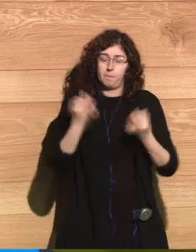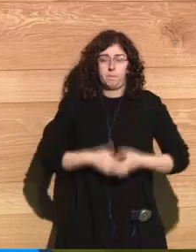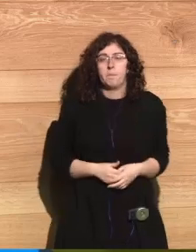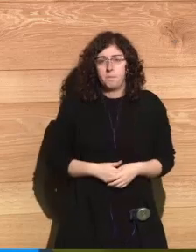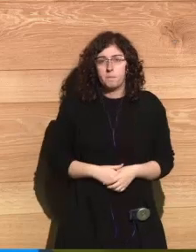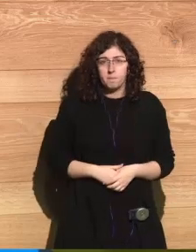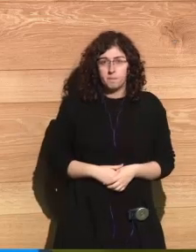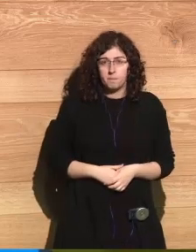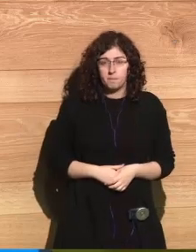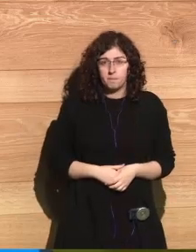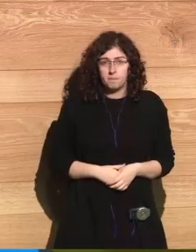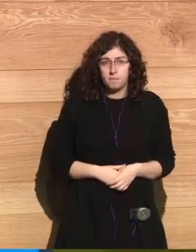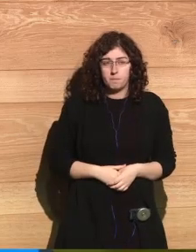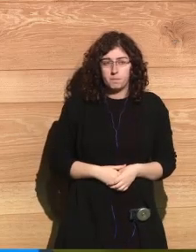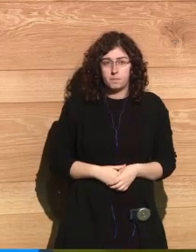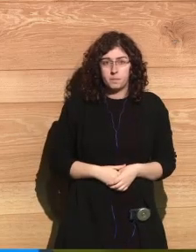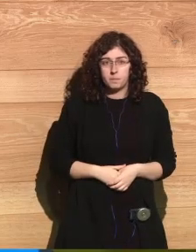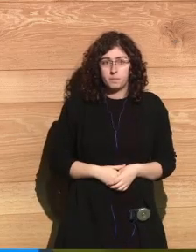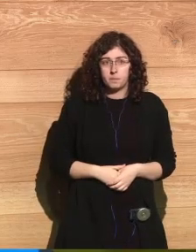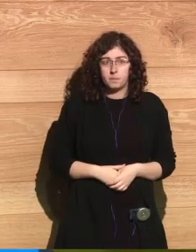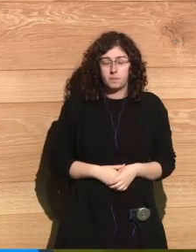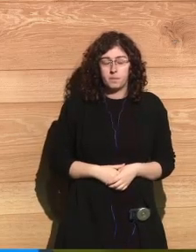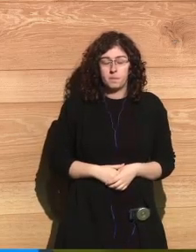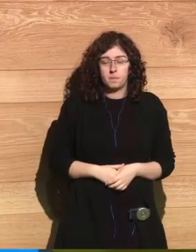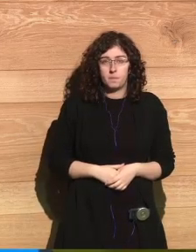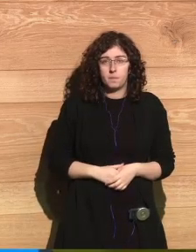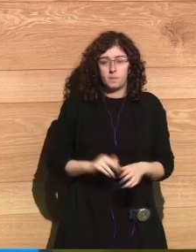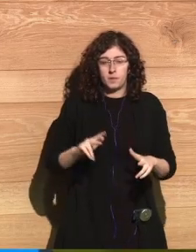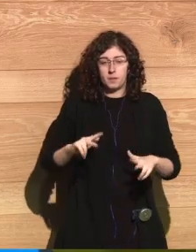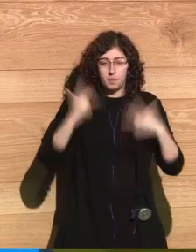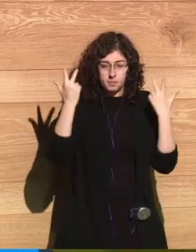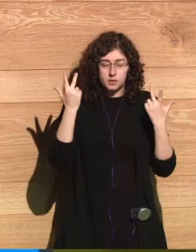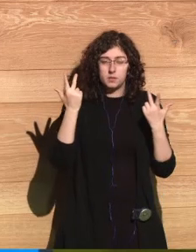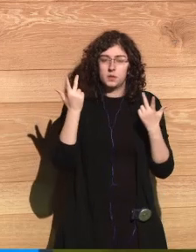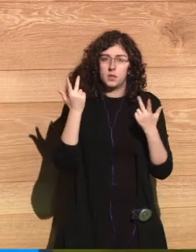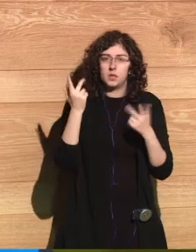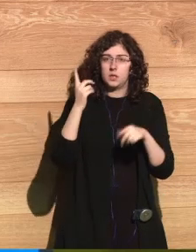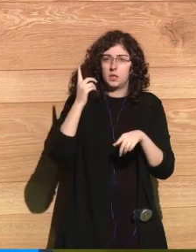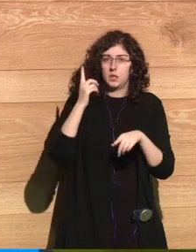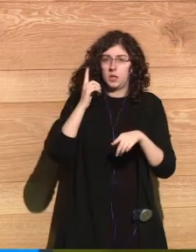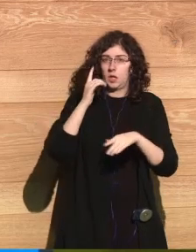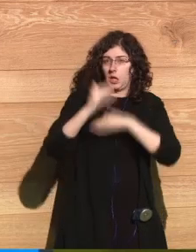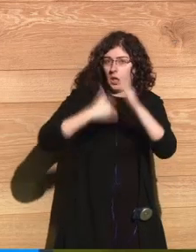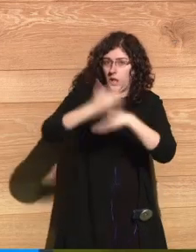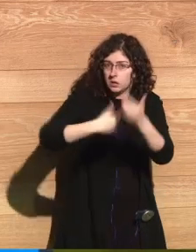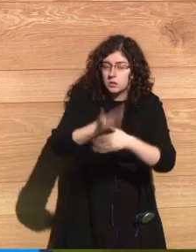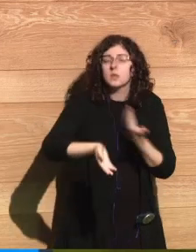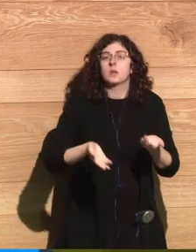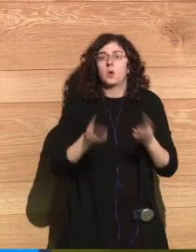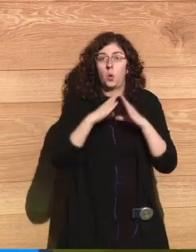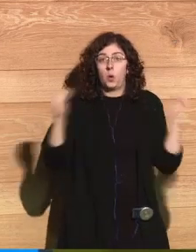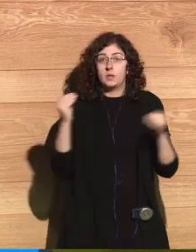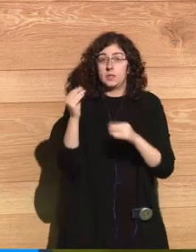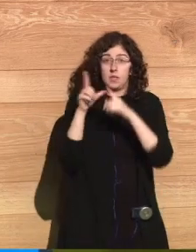Let me jump. I finished university in Japan and I had the opportunity to go to the United